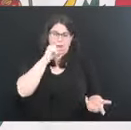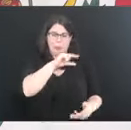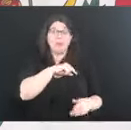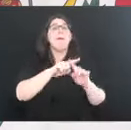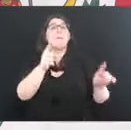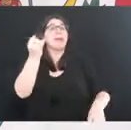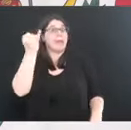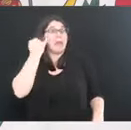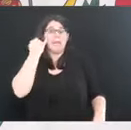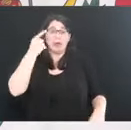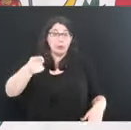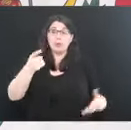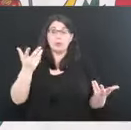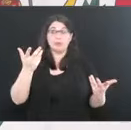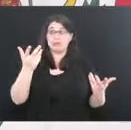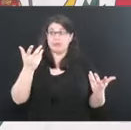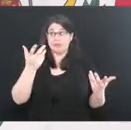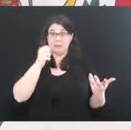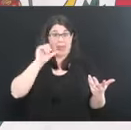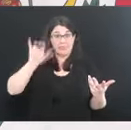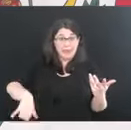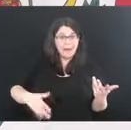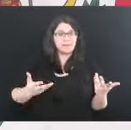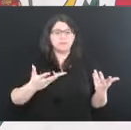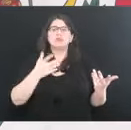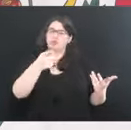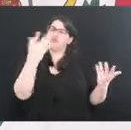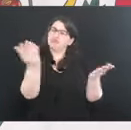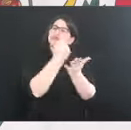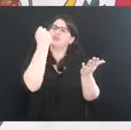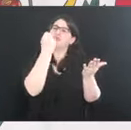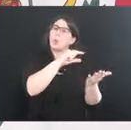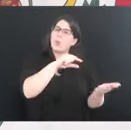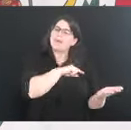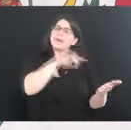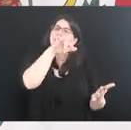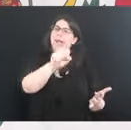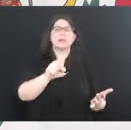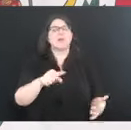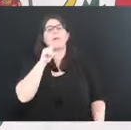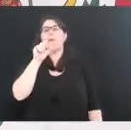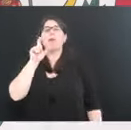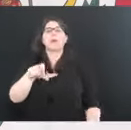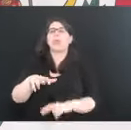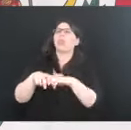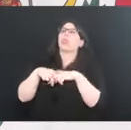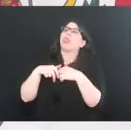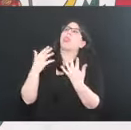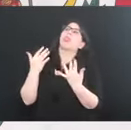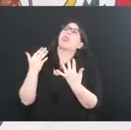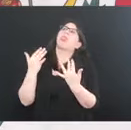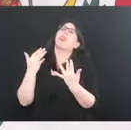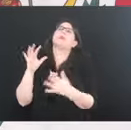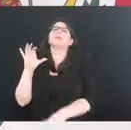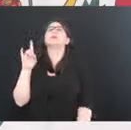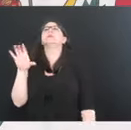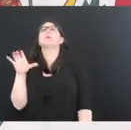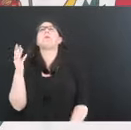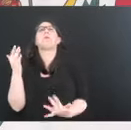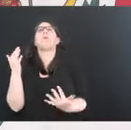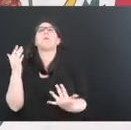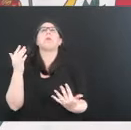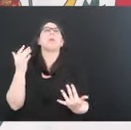You know, and with that there's no need in us sitting around waiting on the CDC forever